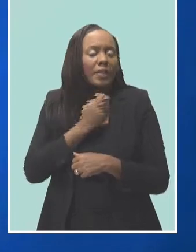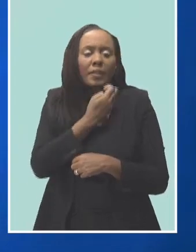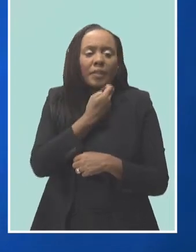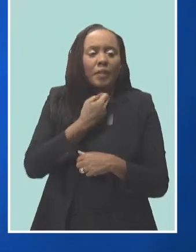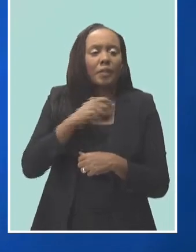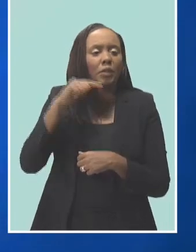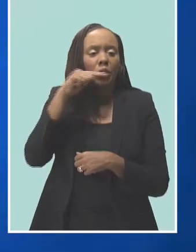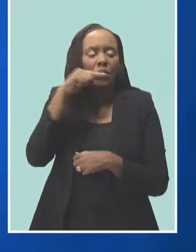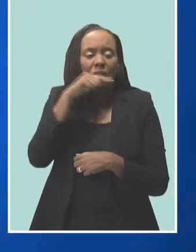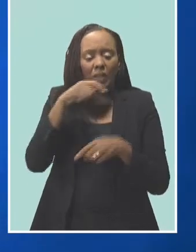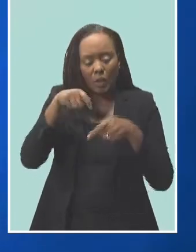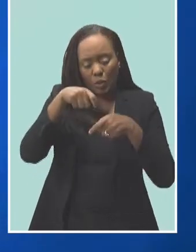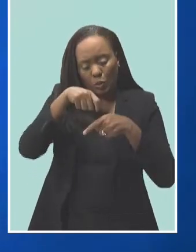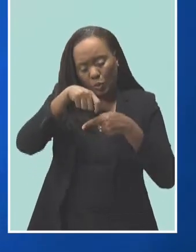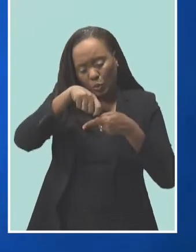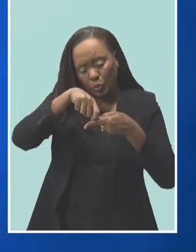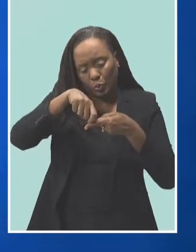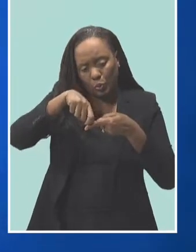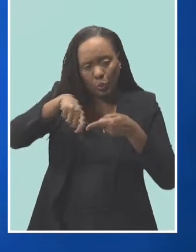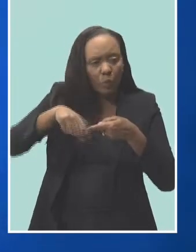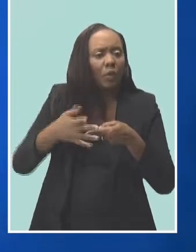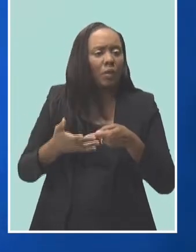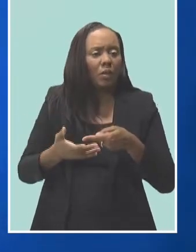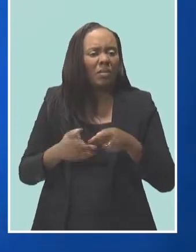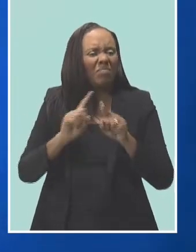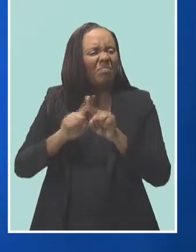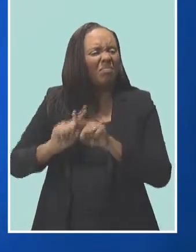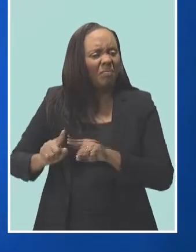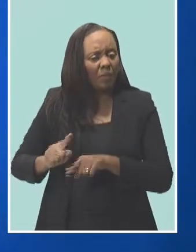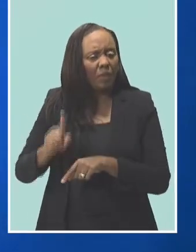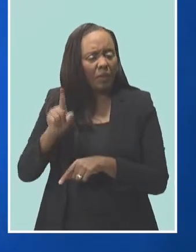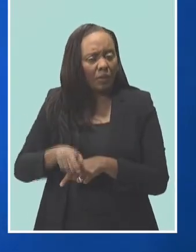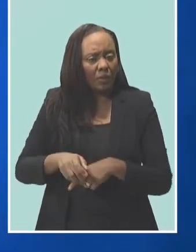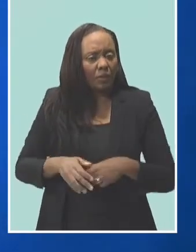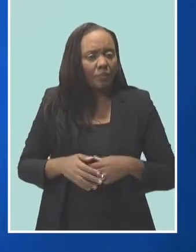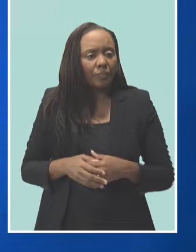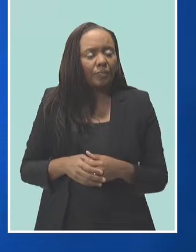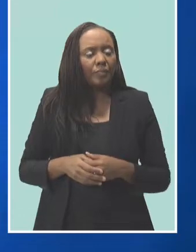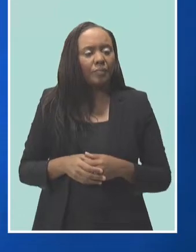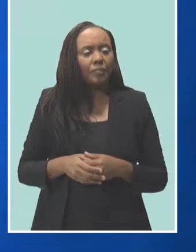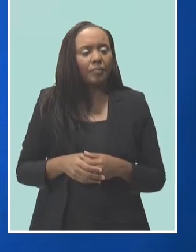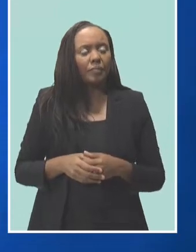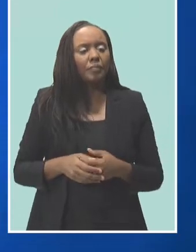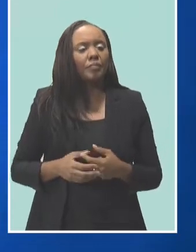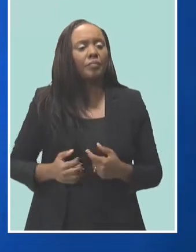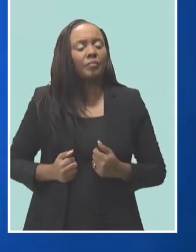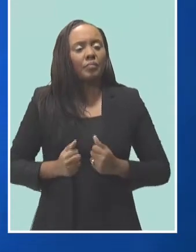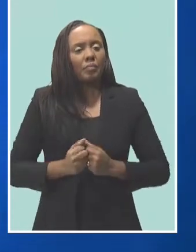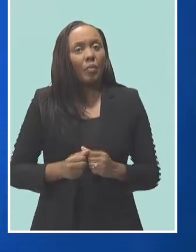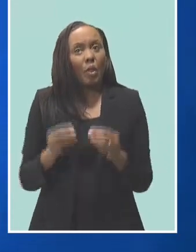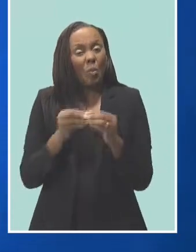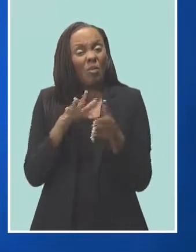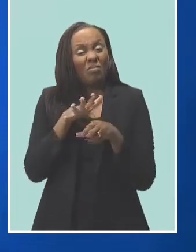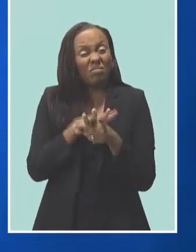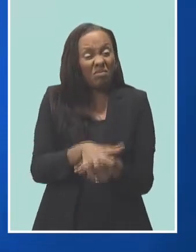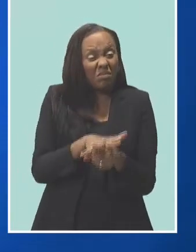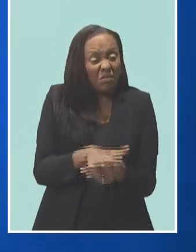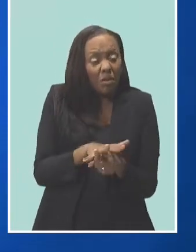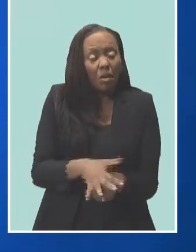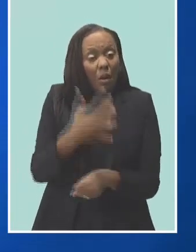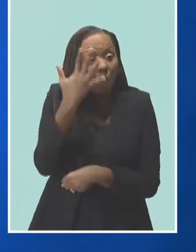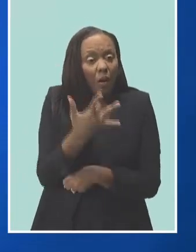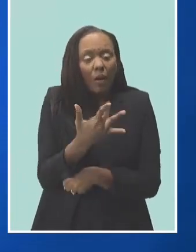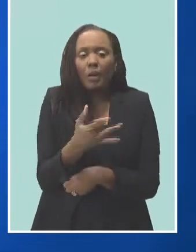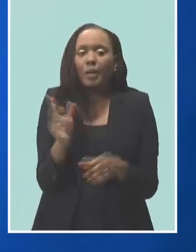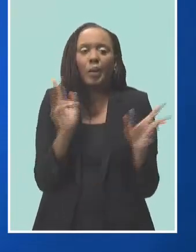the normal necessities that you would need on a day-to-day basis, basically. Ms. Allen says the additional stress of job losses, coupled